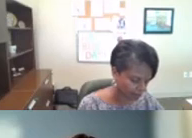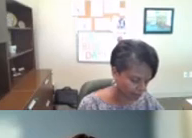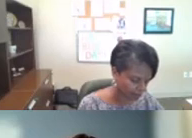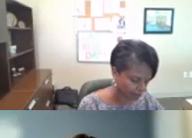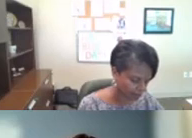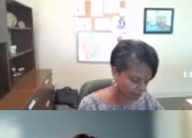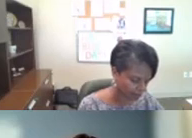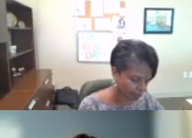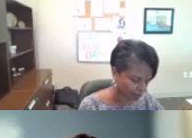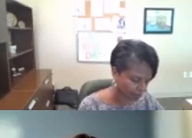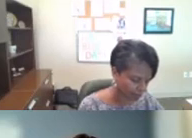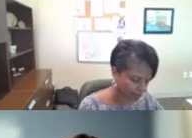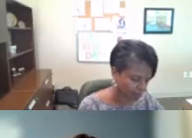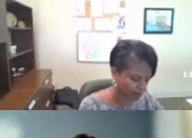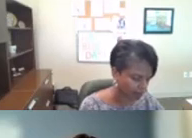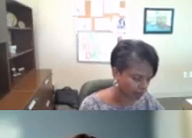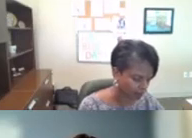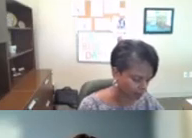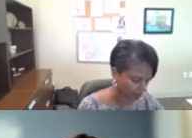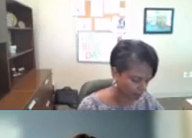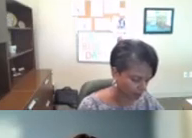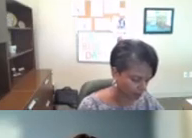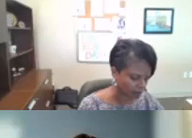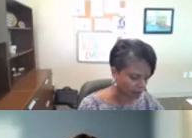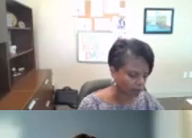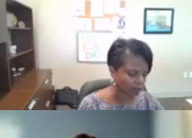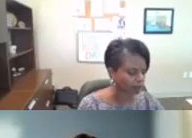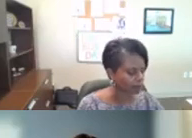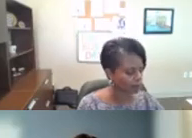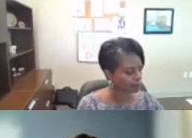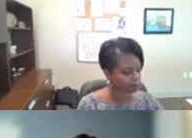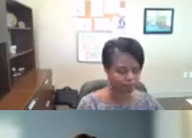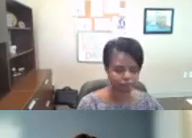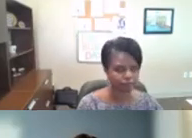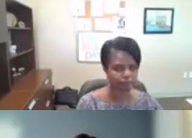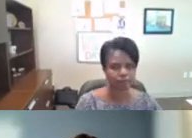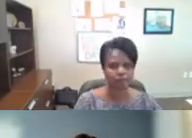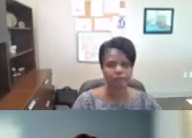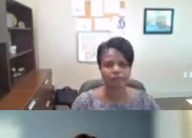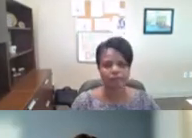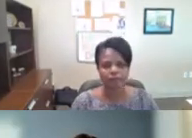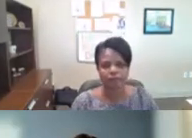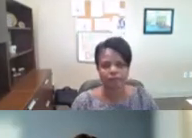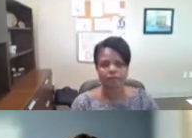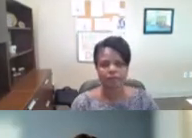how would you propose alta to work on improving service access and equity